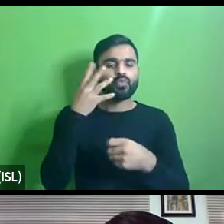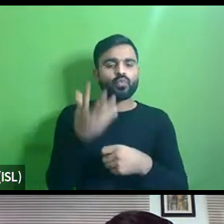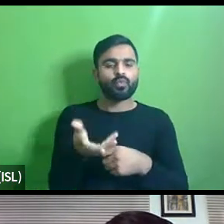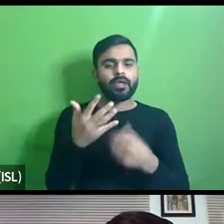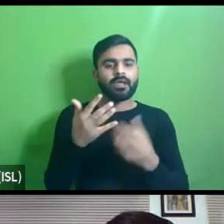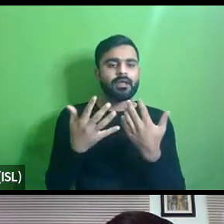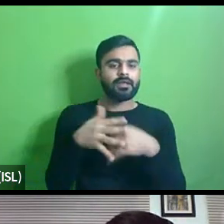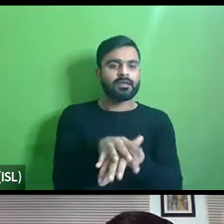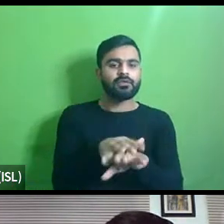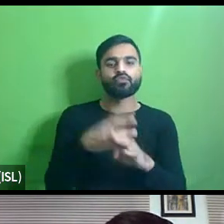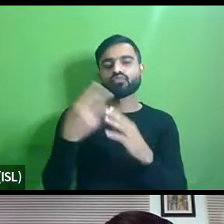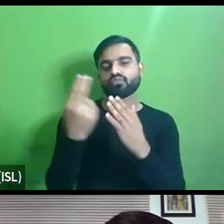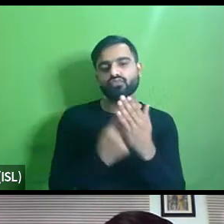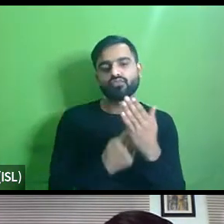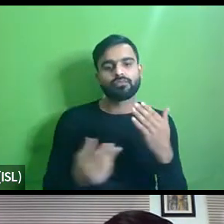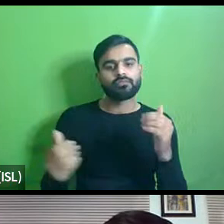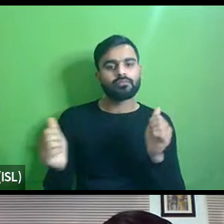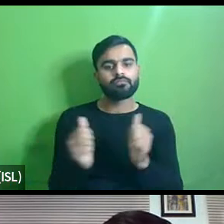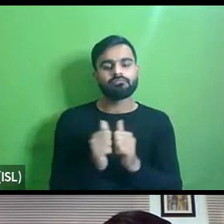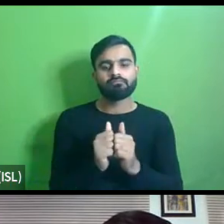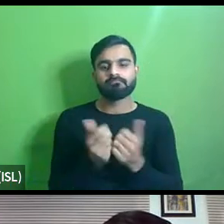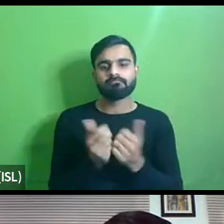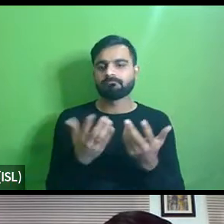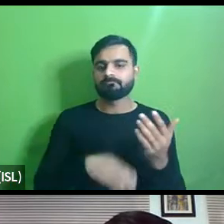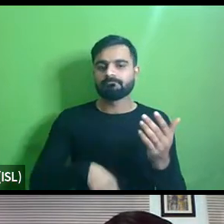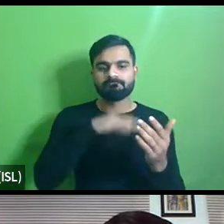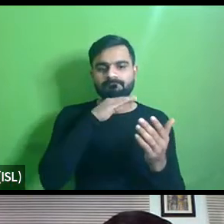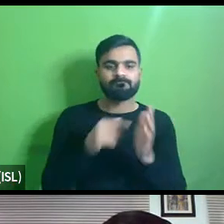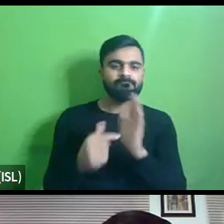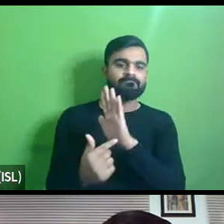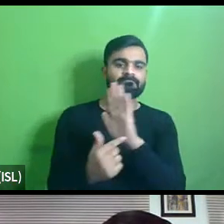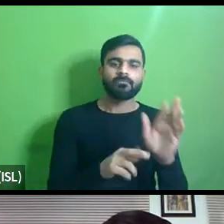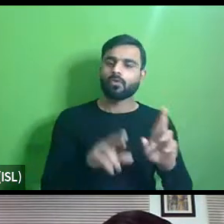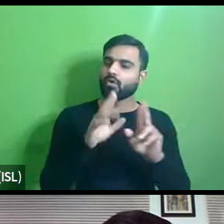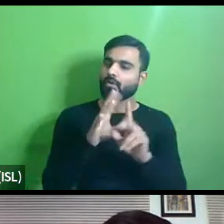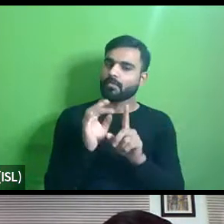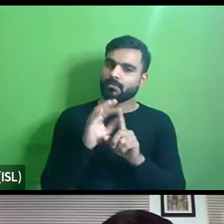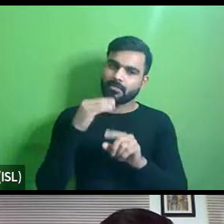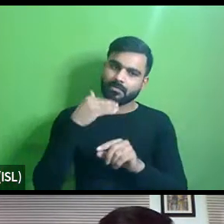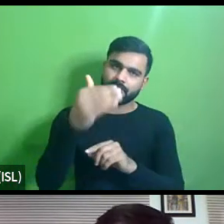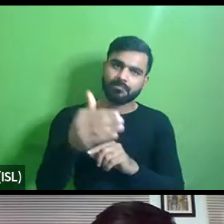inclusive design approach is not as mainstreamed as we expect it to be